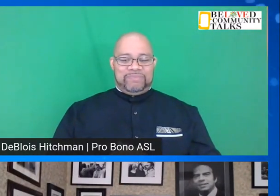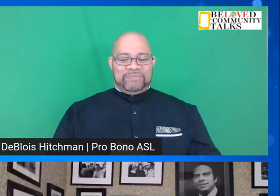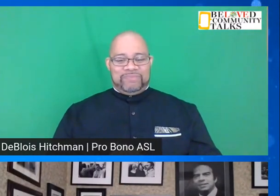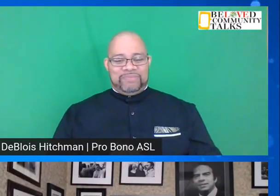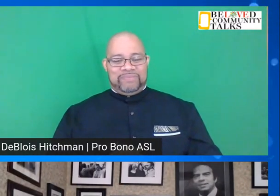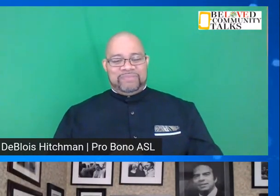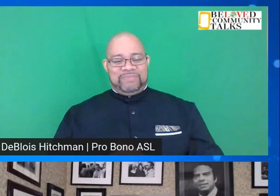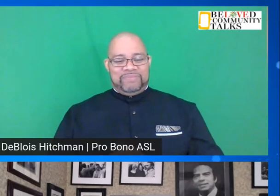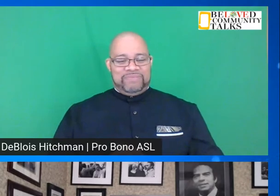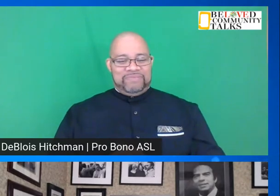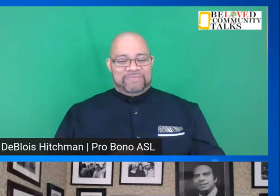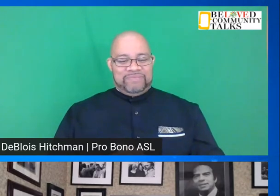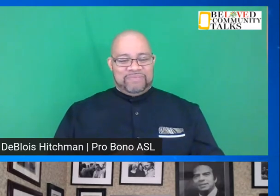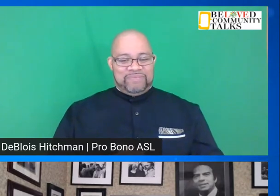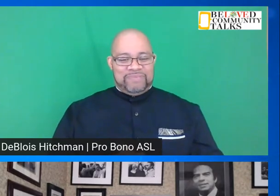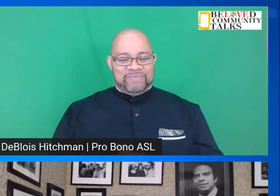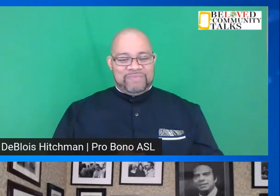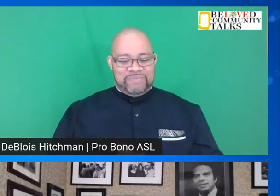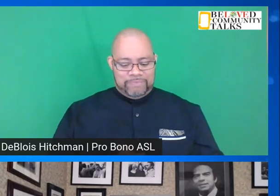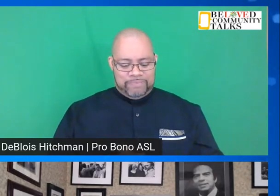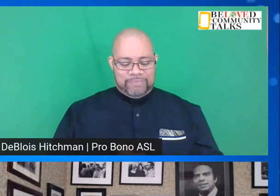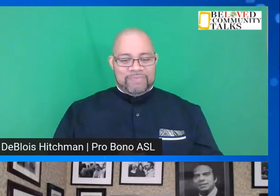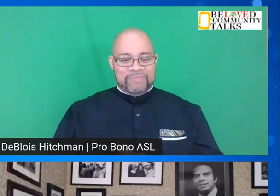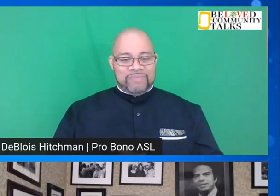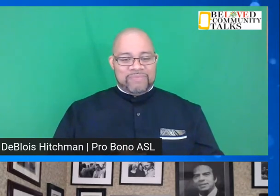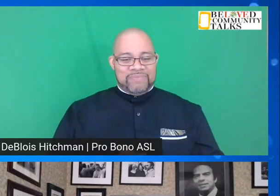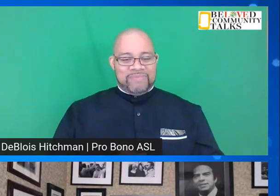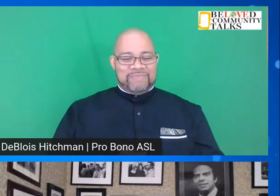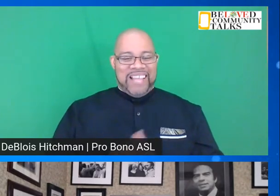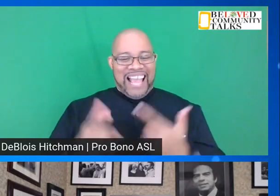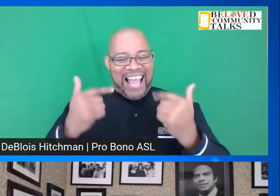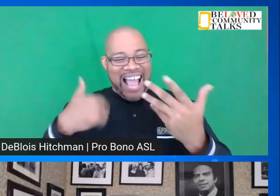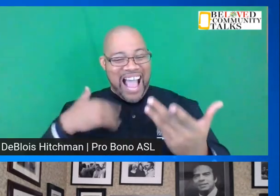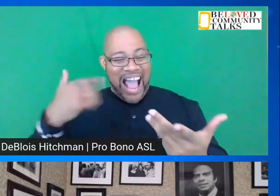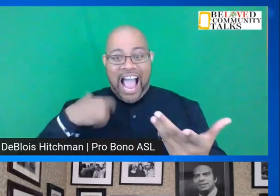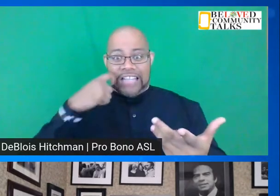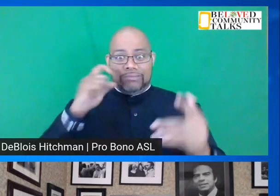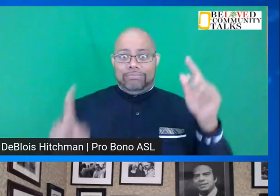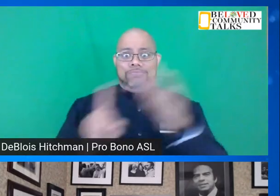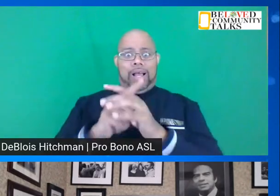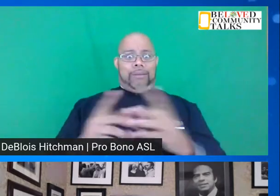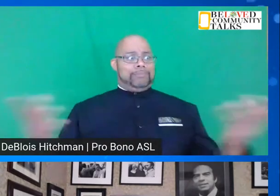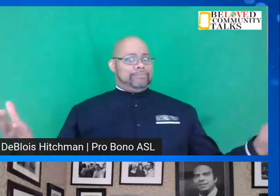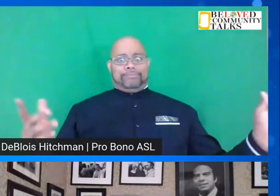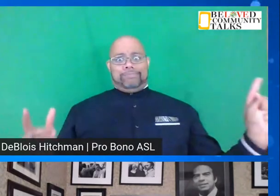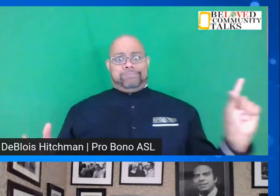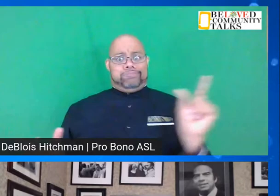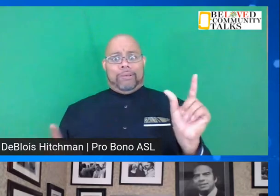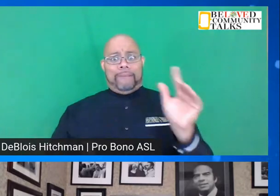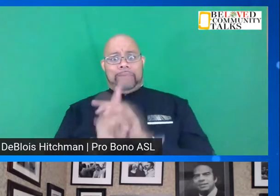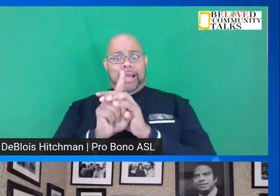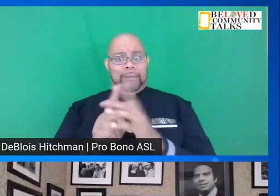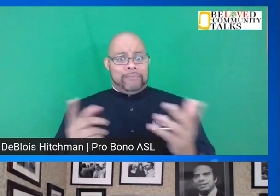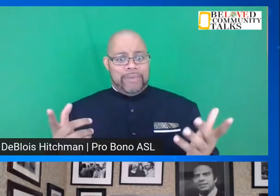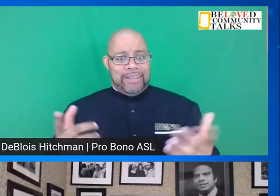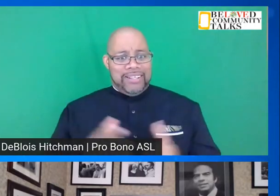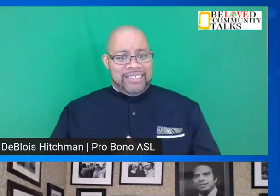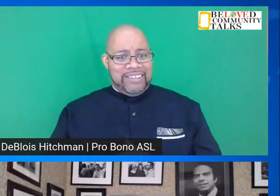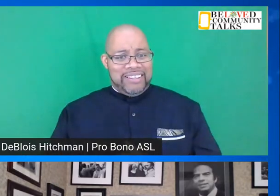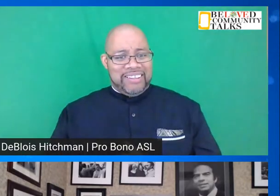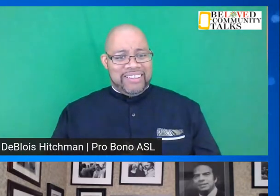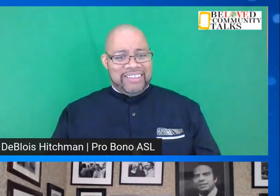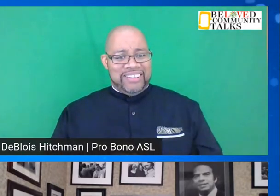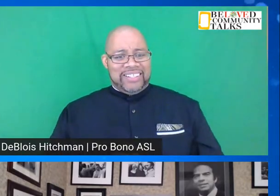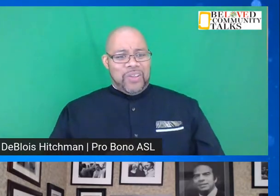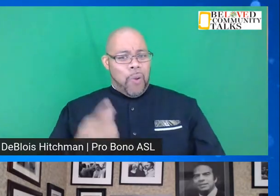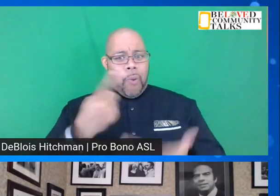yeah okay I know I just popped in you know it just happens it happens that way